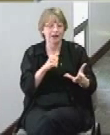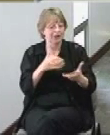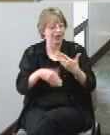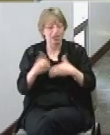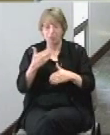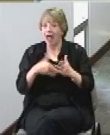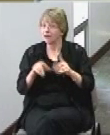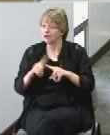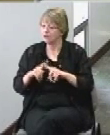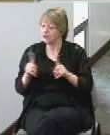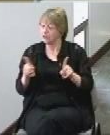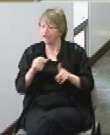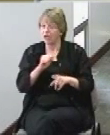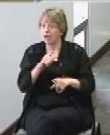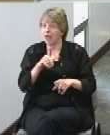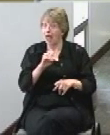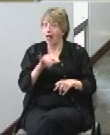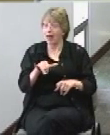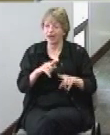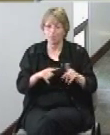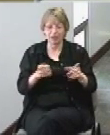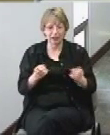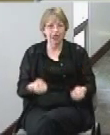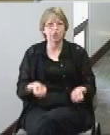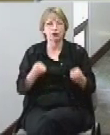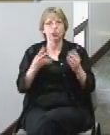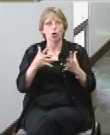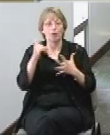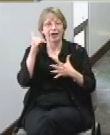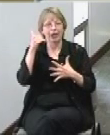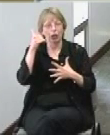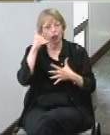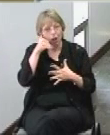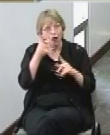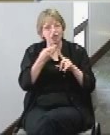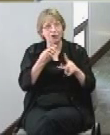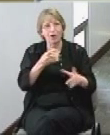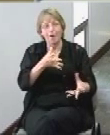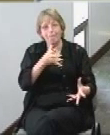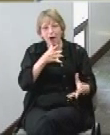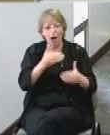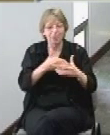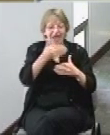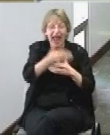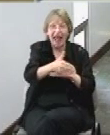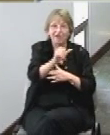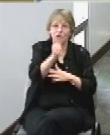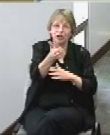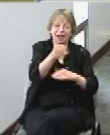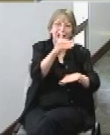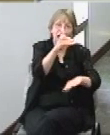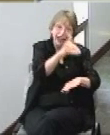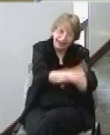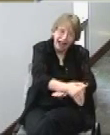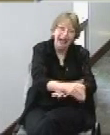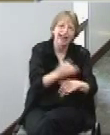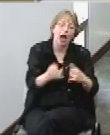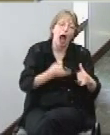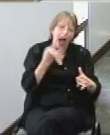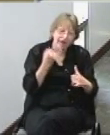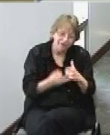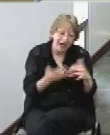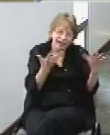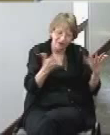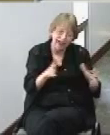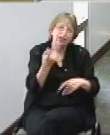to be that way at the alley but they had so many calls from moms after 10 o'clock at night who had finally gotten through their day